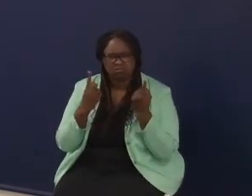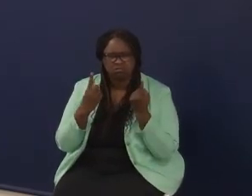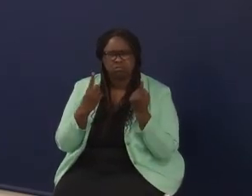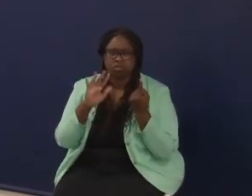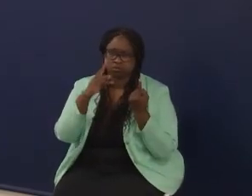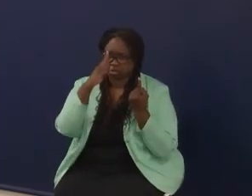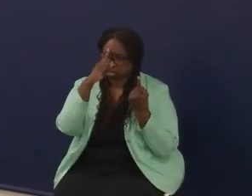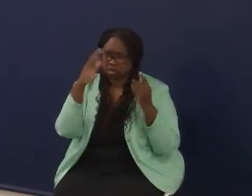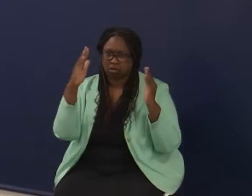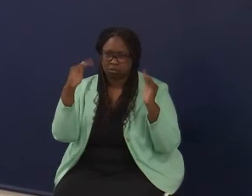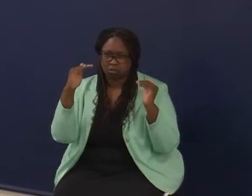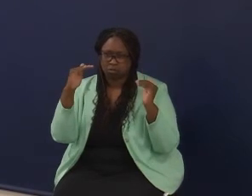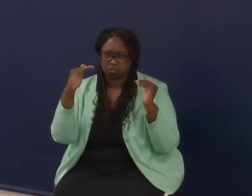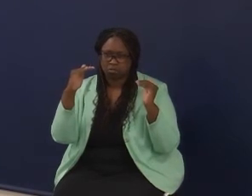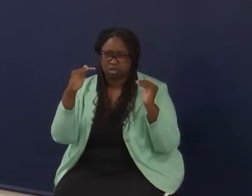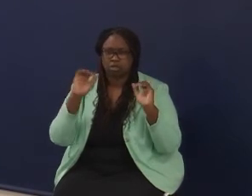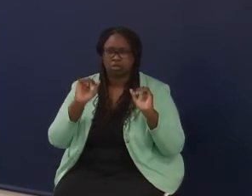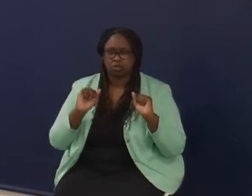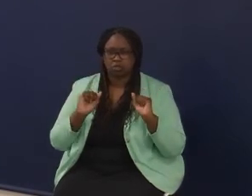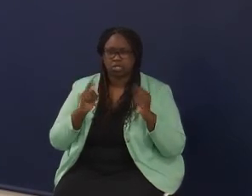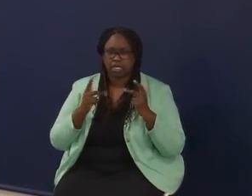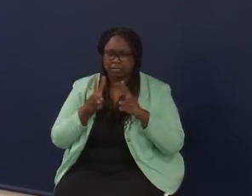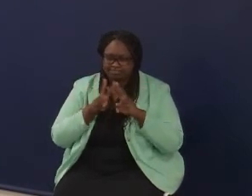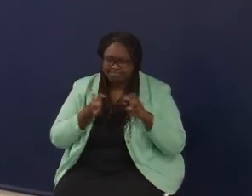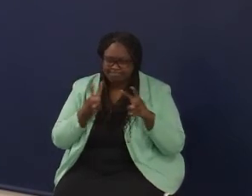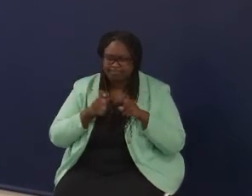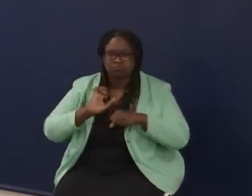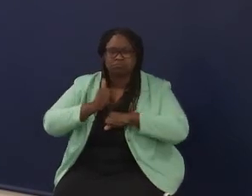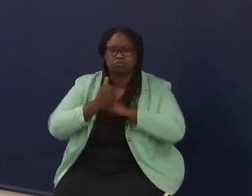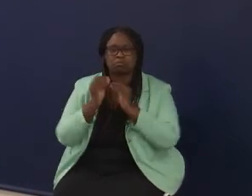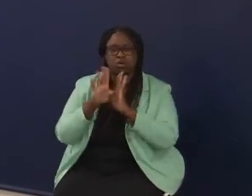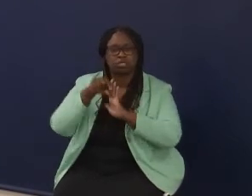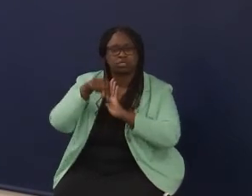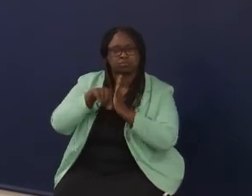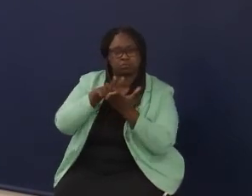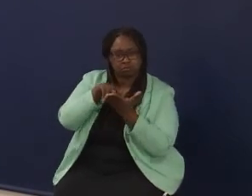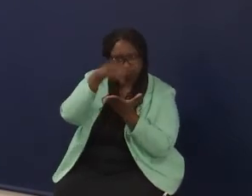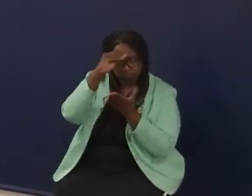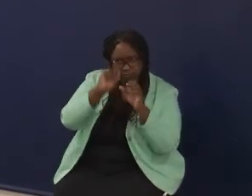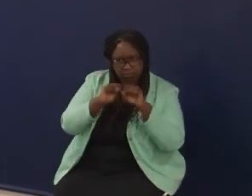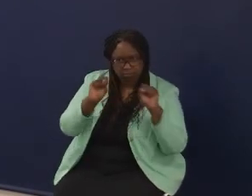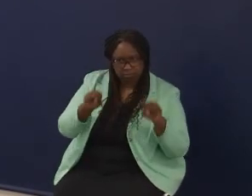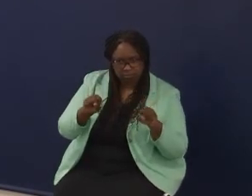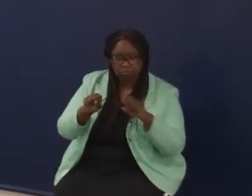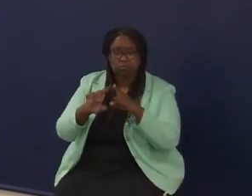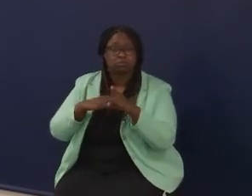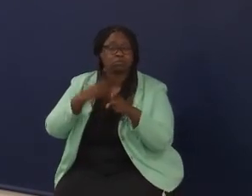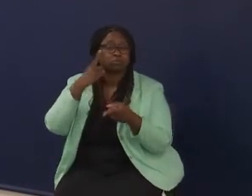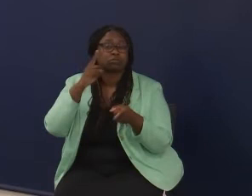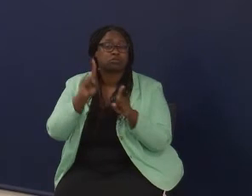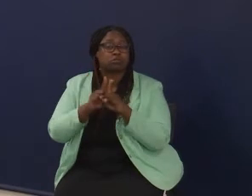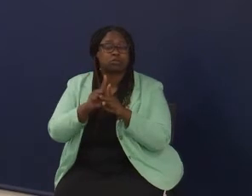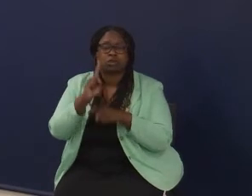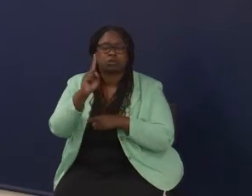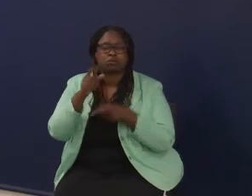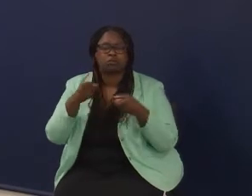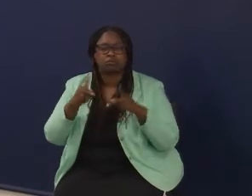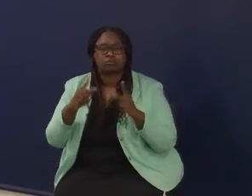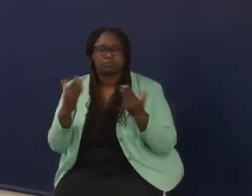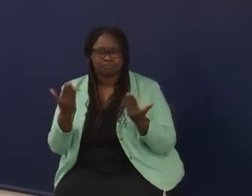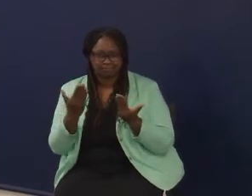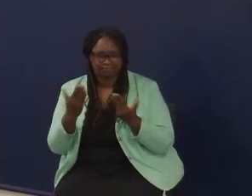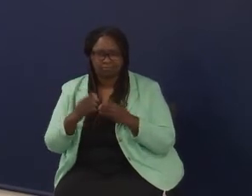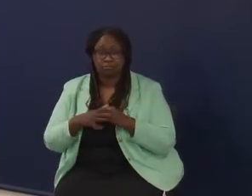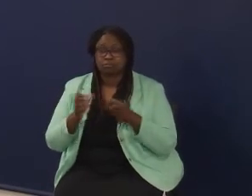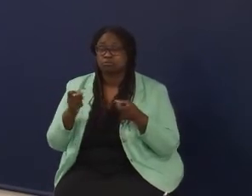that's what I hope we get out of developing a deeper learning system. I completely agree with you. One of the real opportunities here that's in front of us